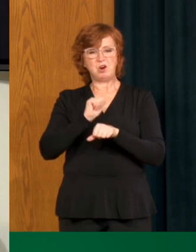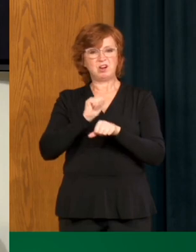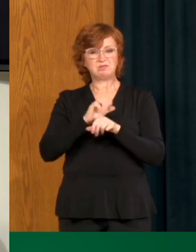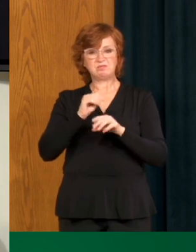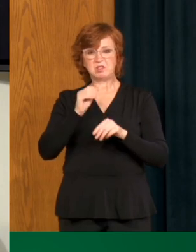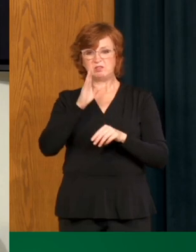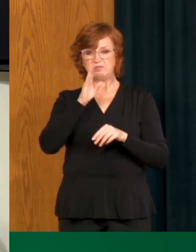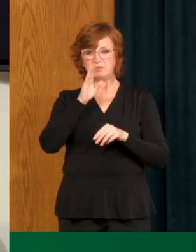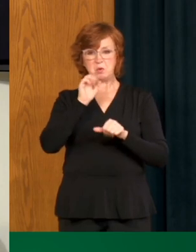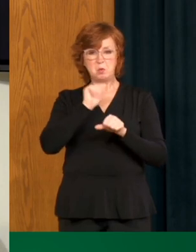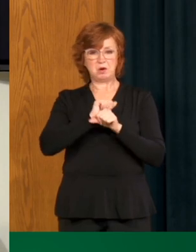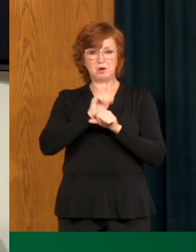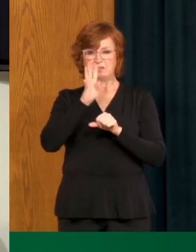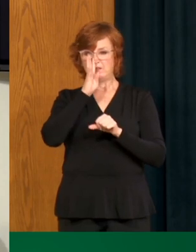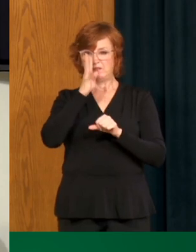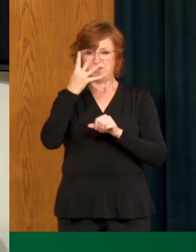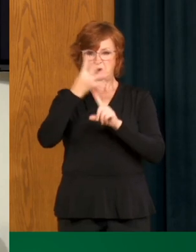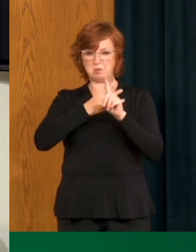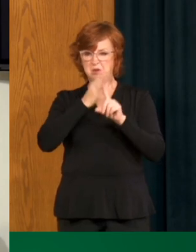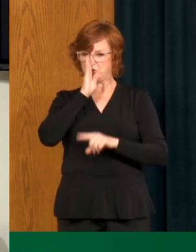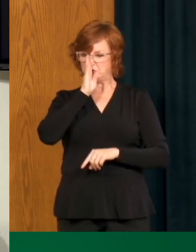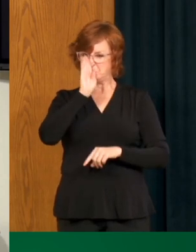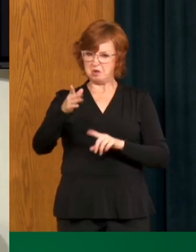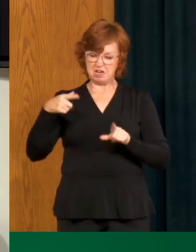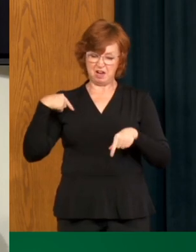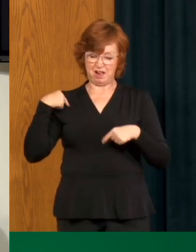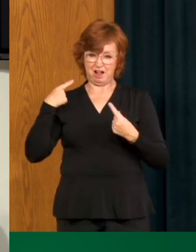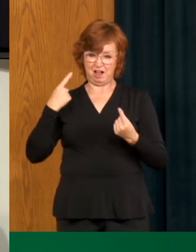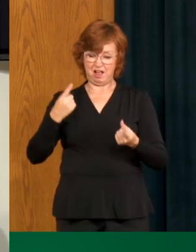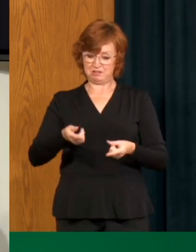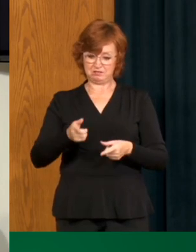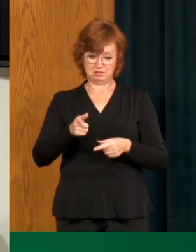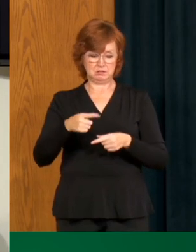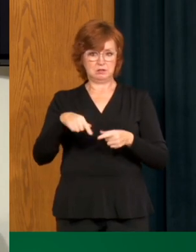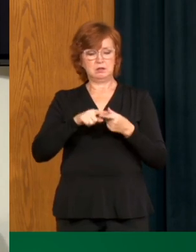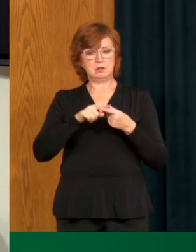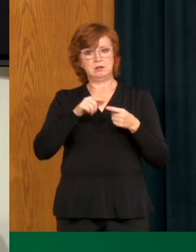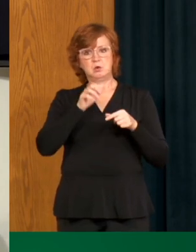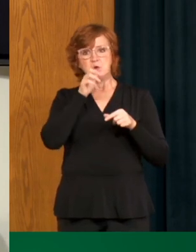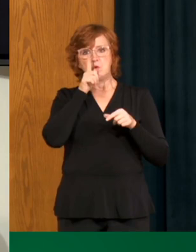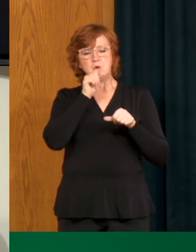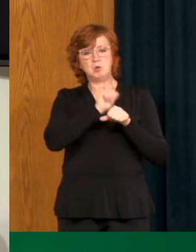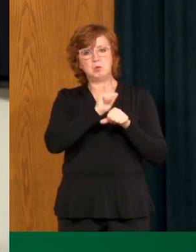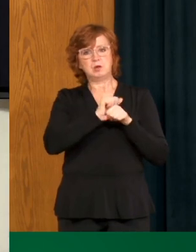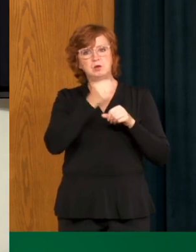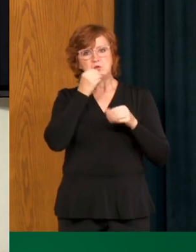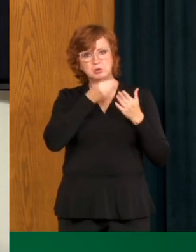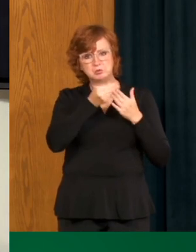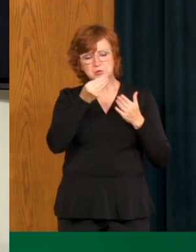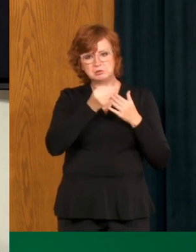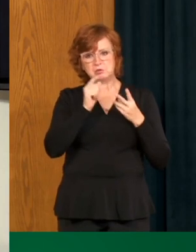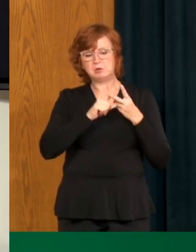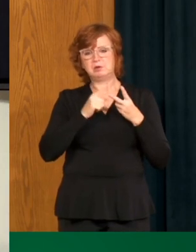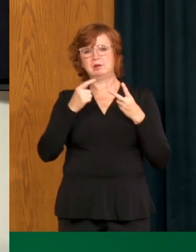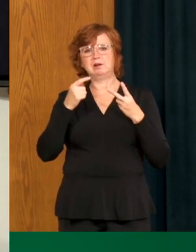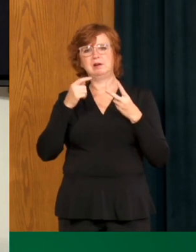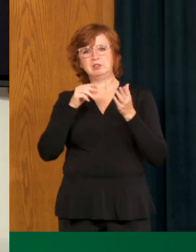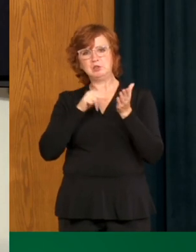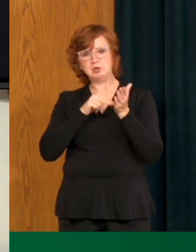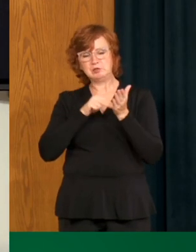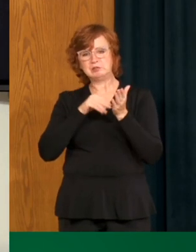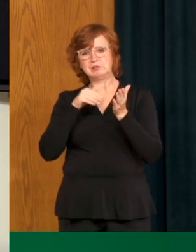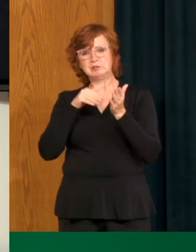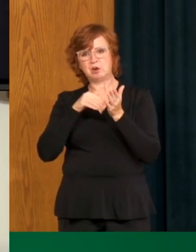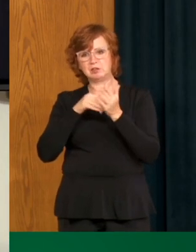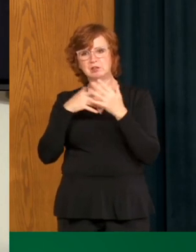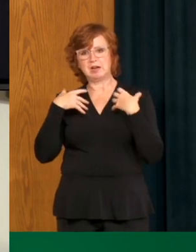the pandemic who have worked day in and day out, keeping everyone safe, providing essential services, but keeping themselves